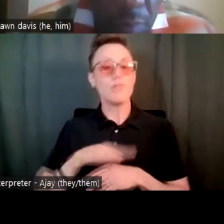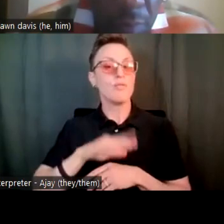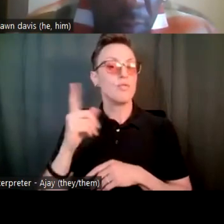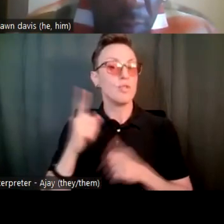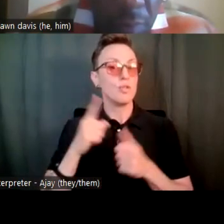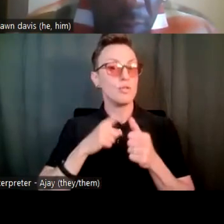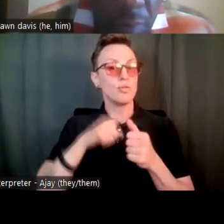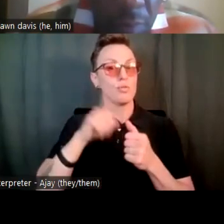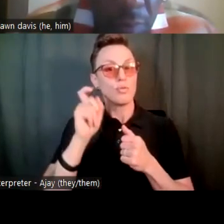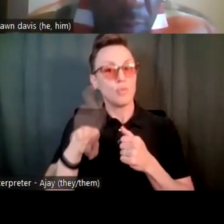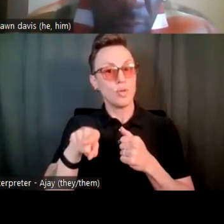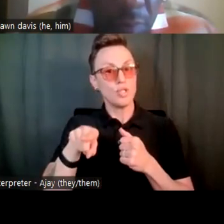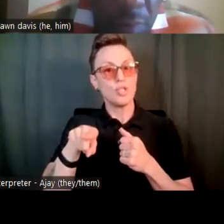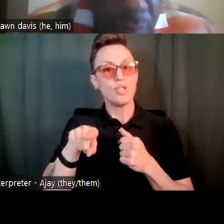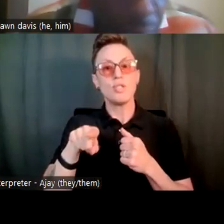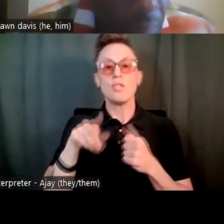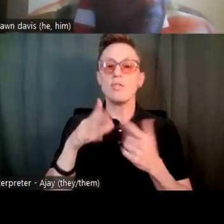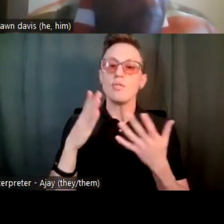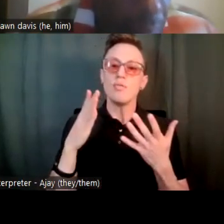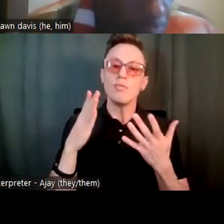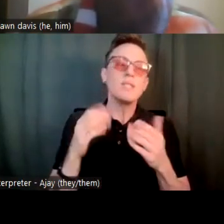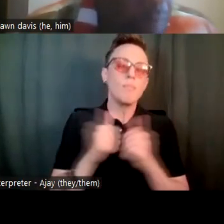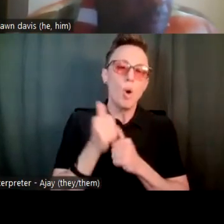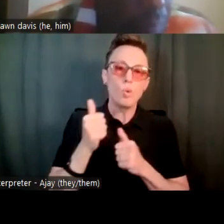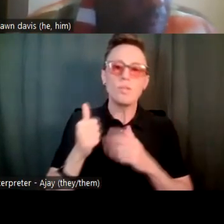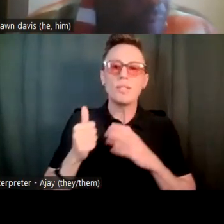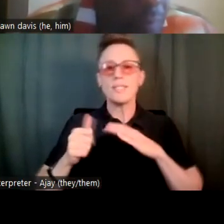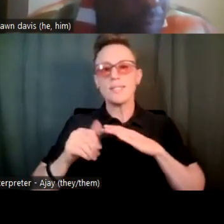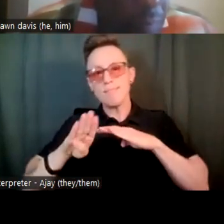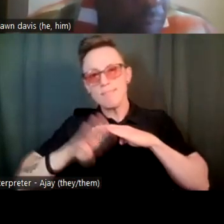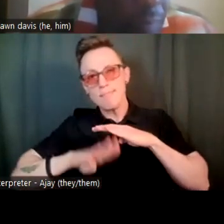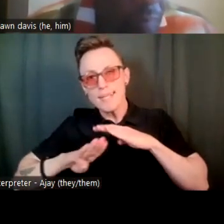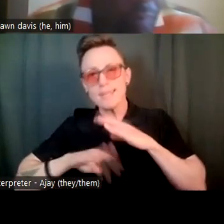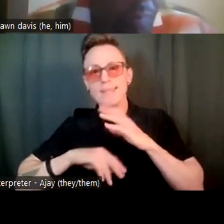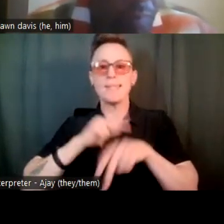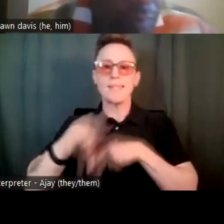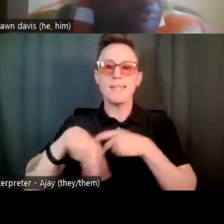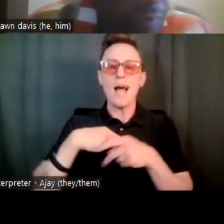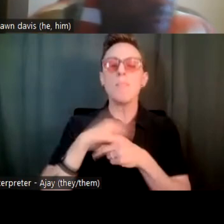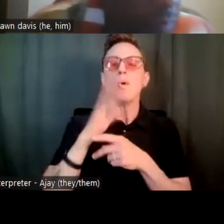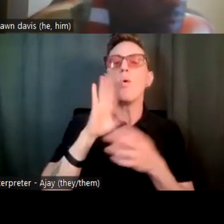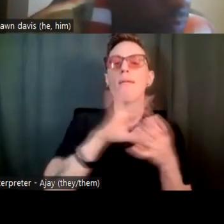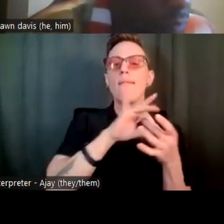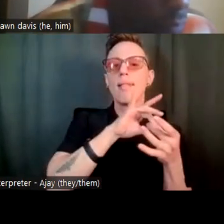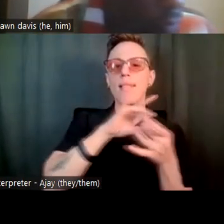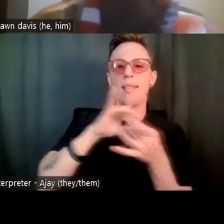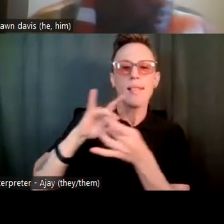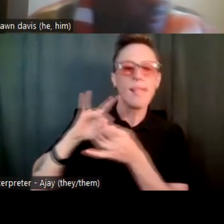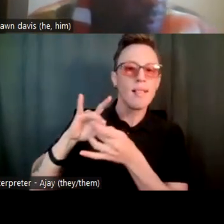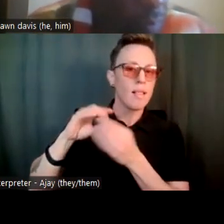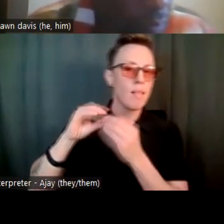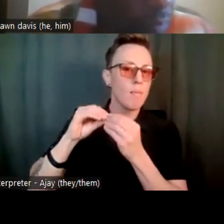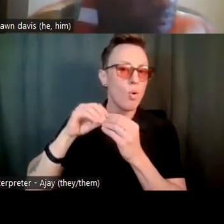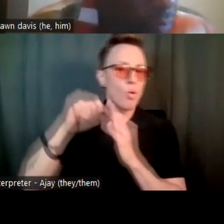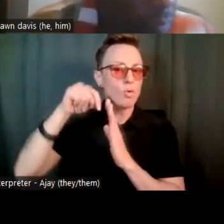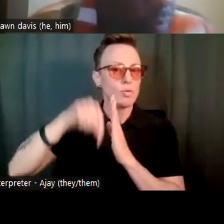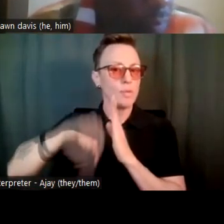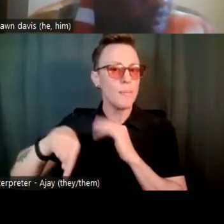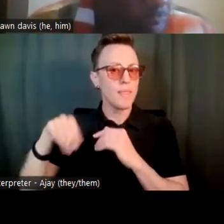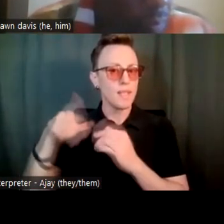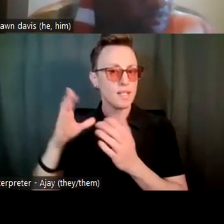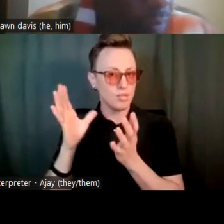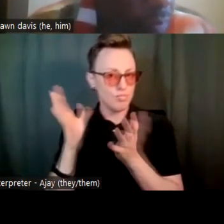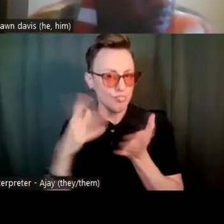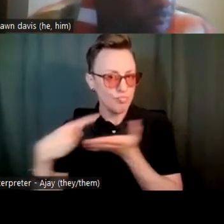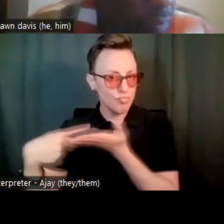is probably the most fundamental and basic, definitely leads into the rest of this talk. Would you